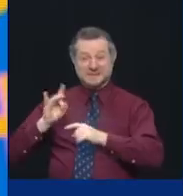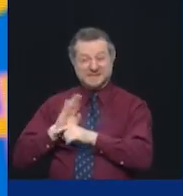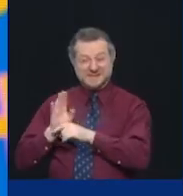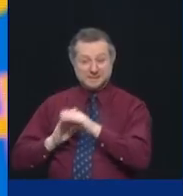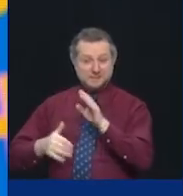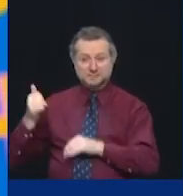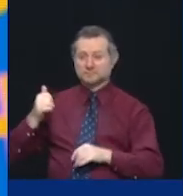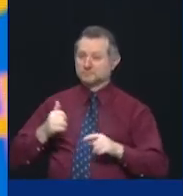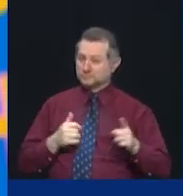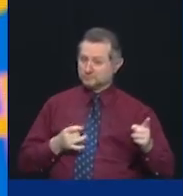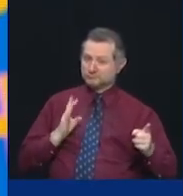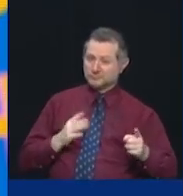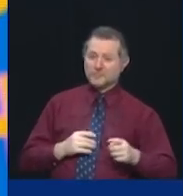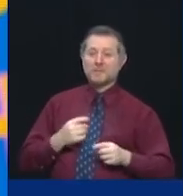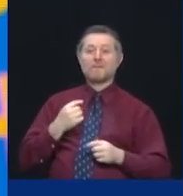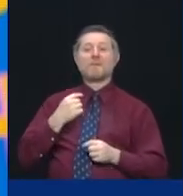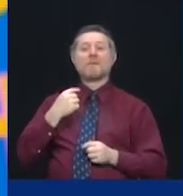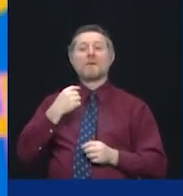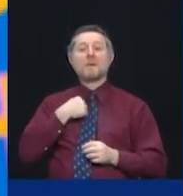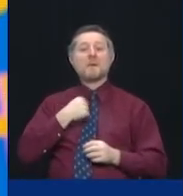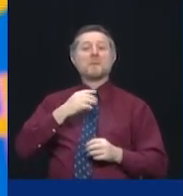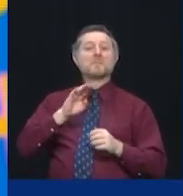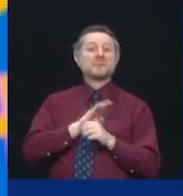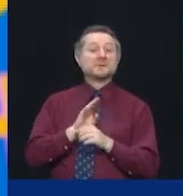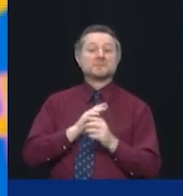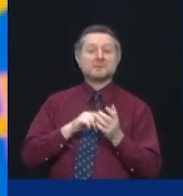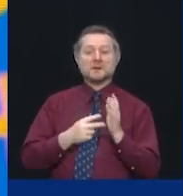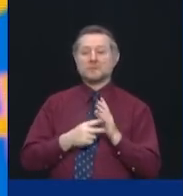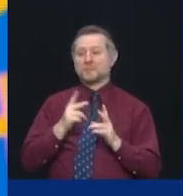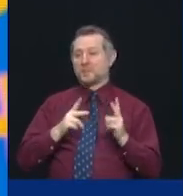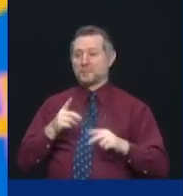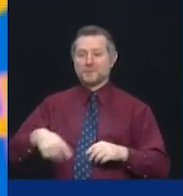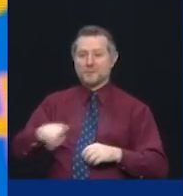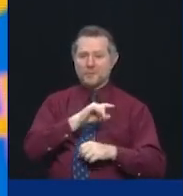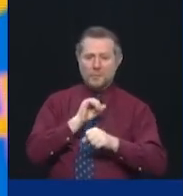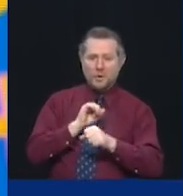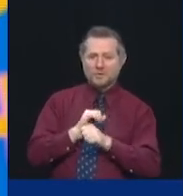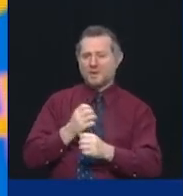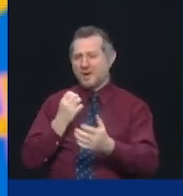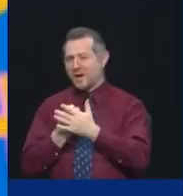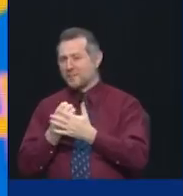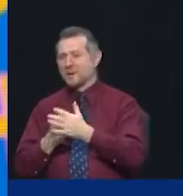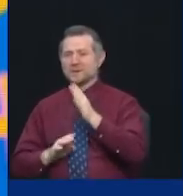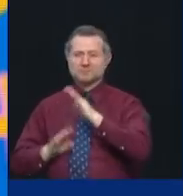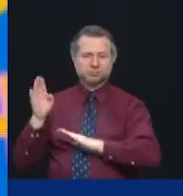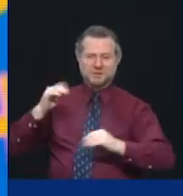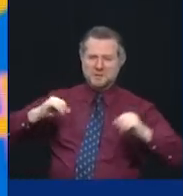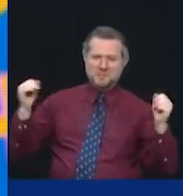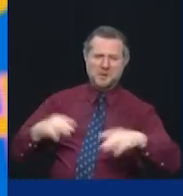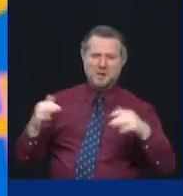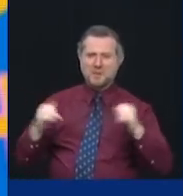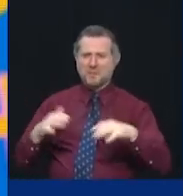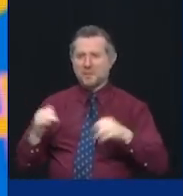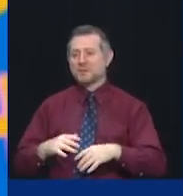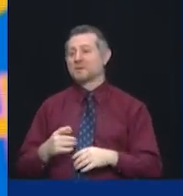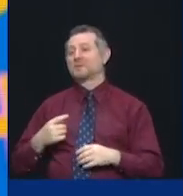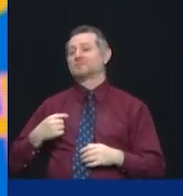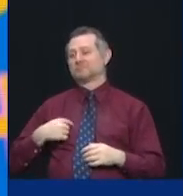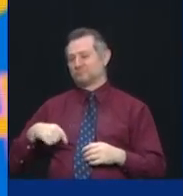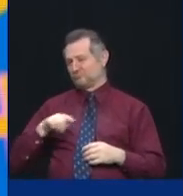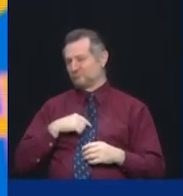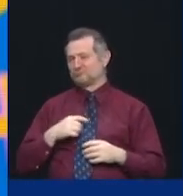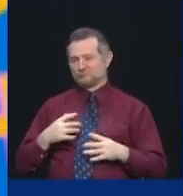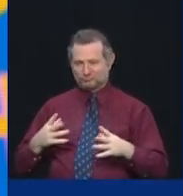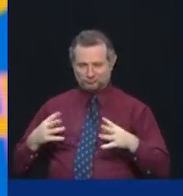flowing into the city, and if we can continue to be the busiest, we will take the position that we are entitled to